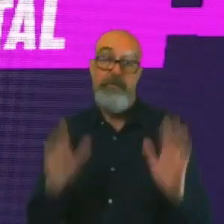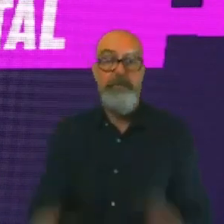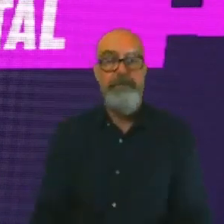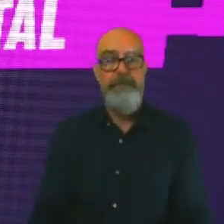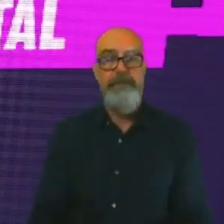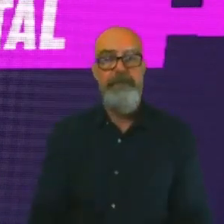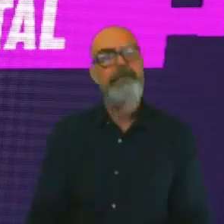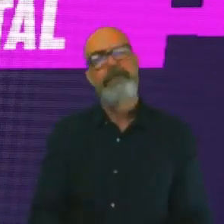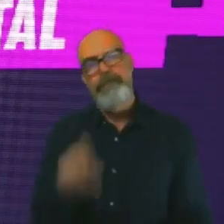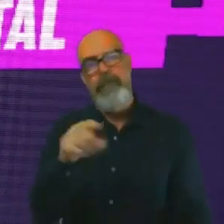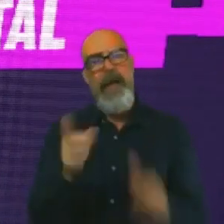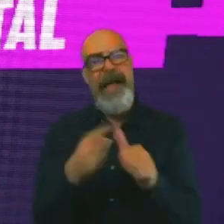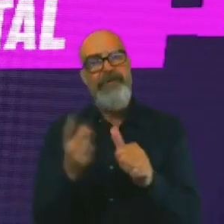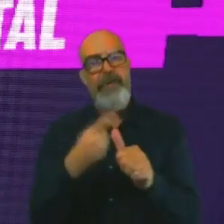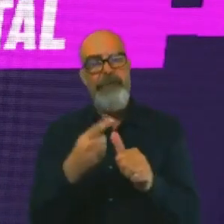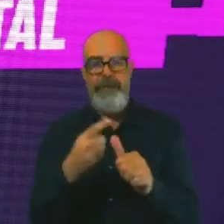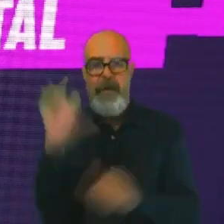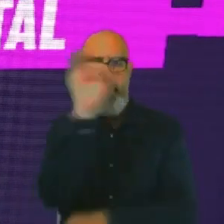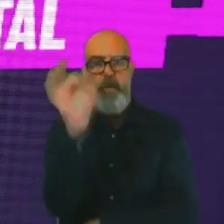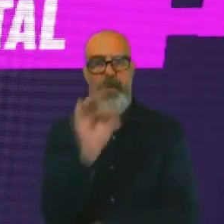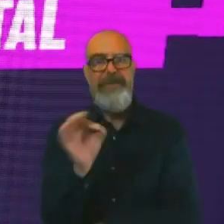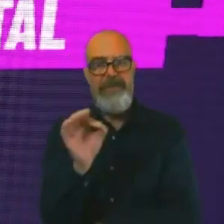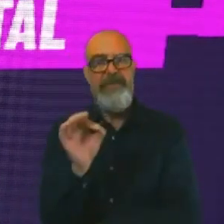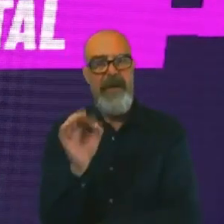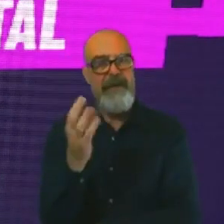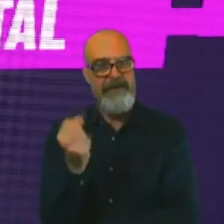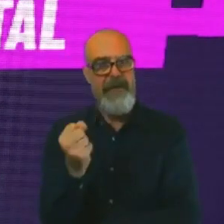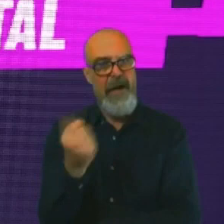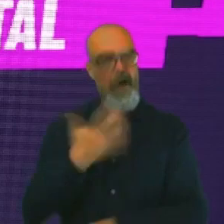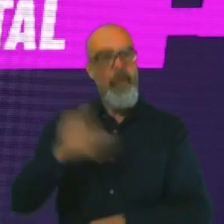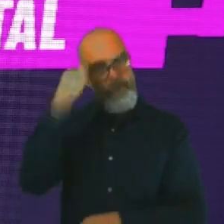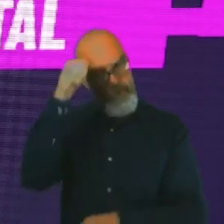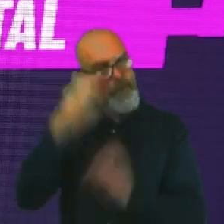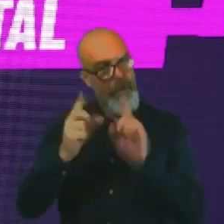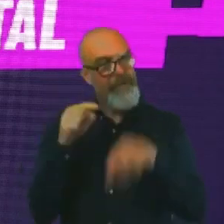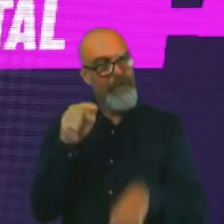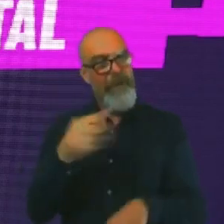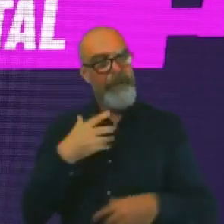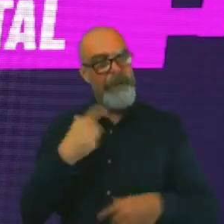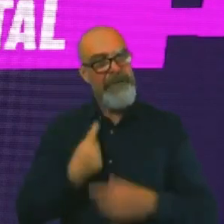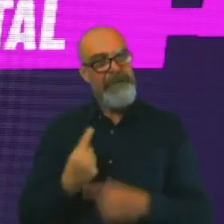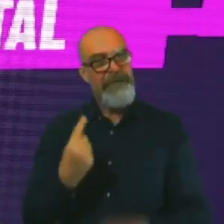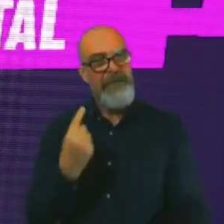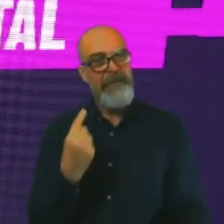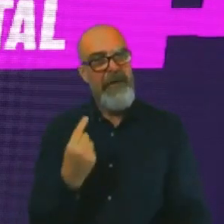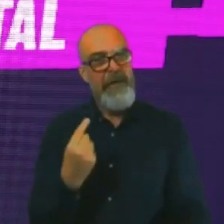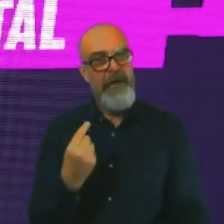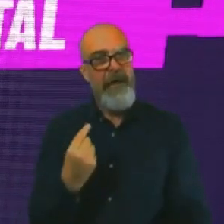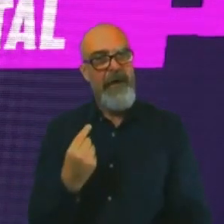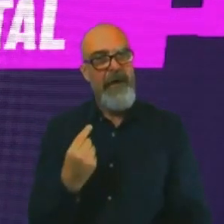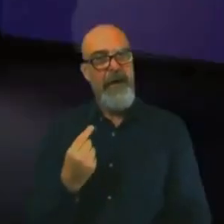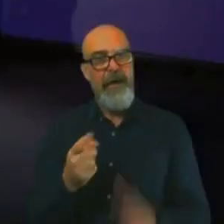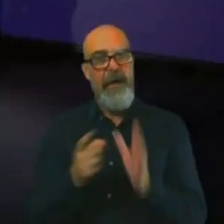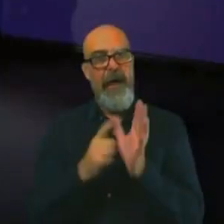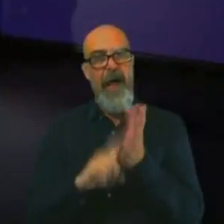sent a question that I actually want to know the answer to as well. Is Alexa spying on us?